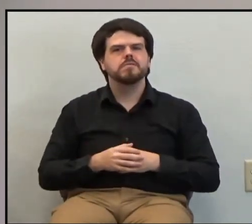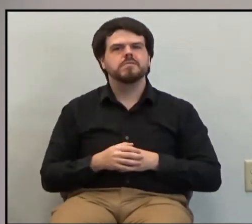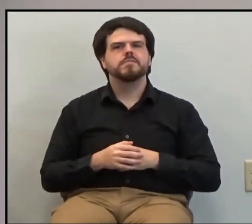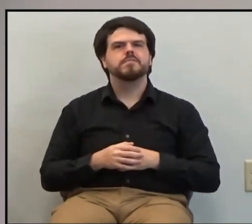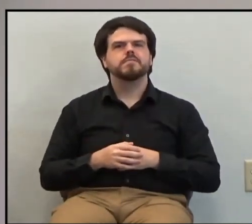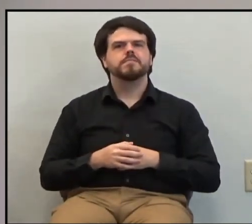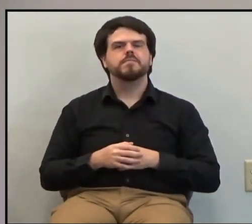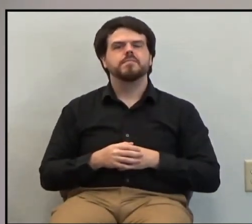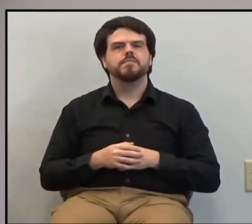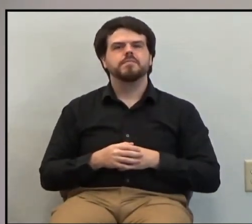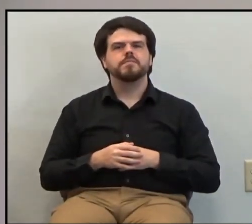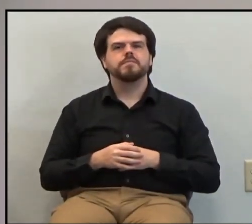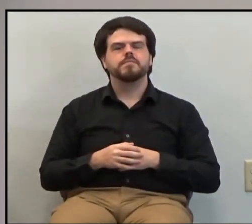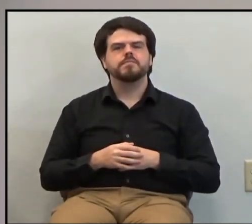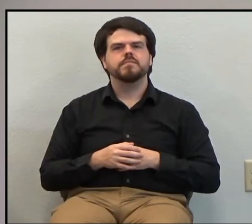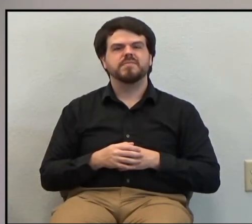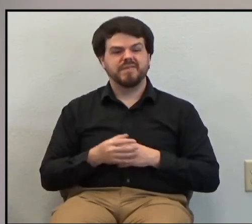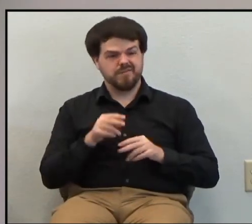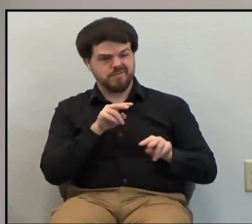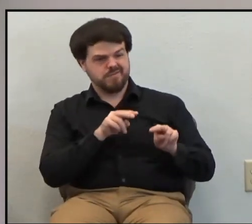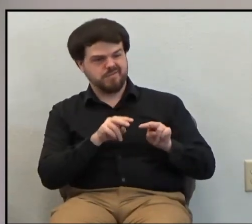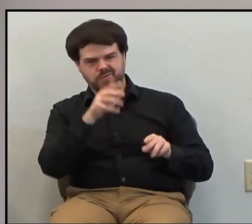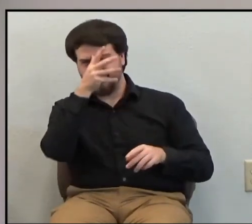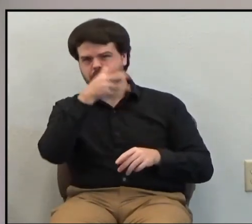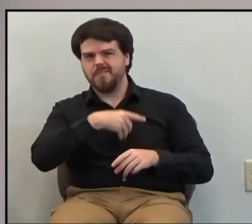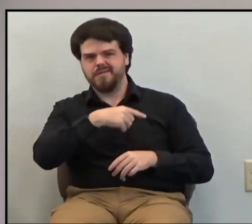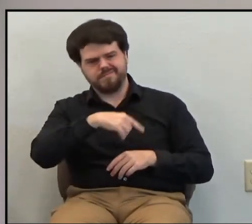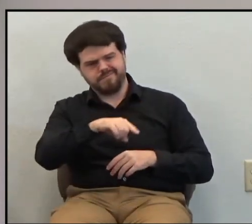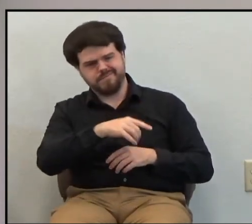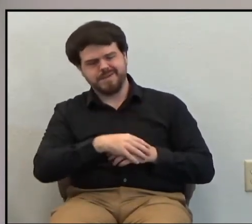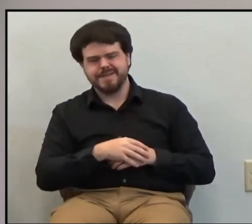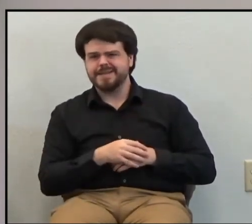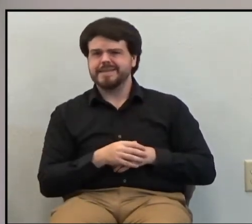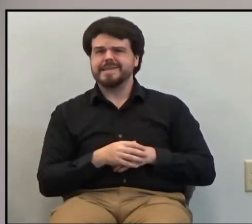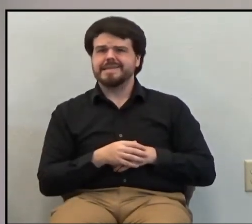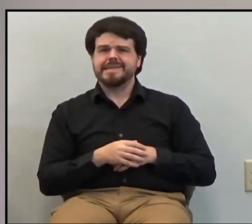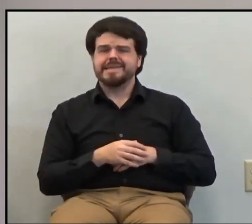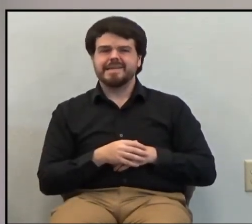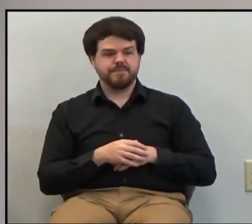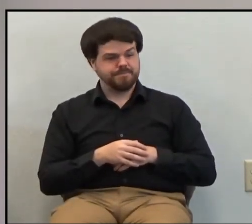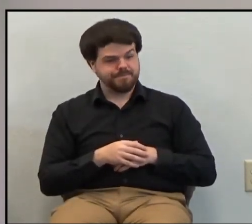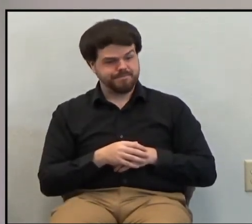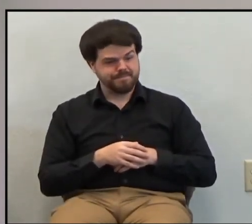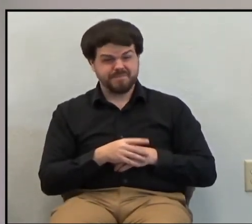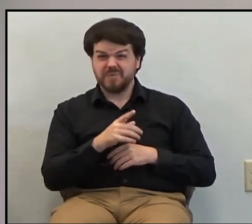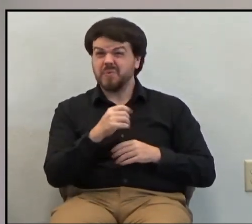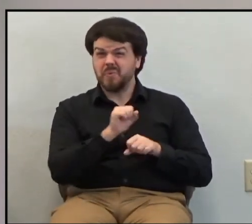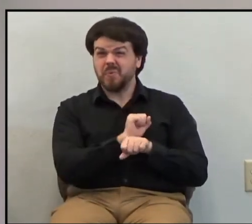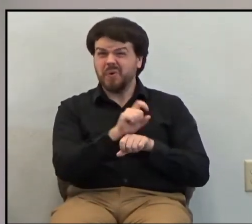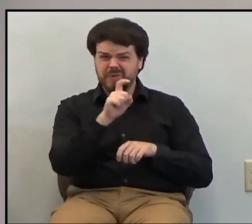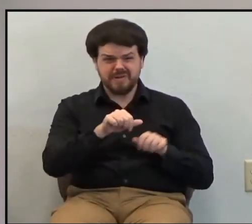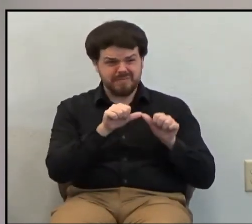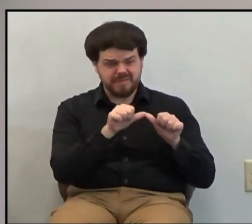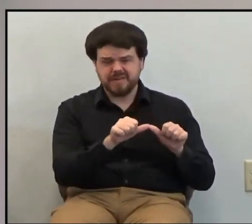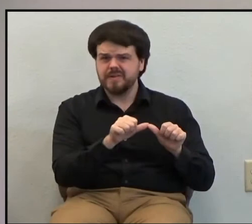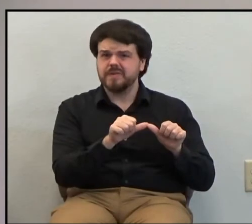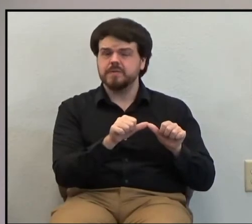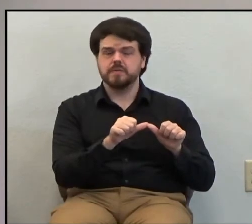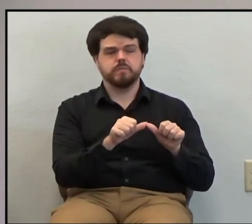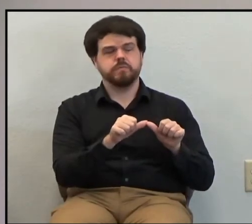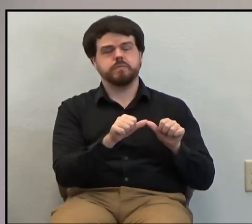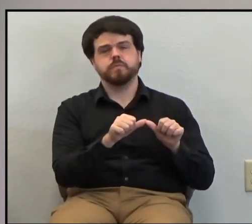So looking at it as a man, looking at men rather, and then saying the work must continue, that would be difficult.